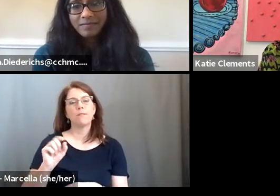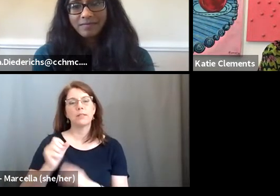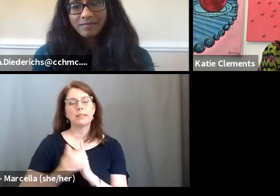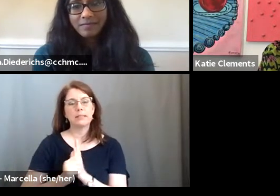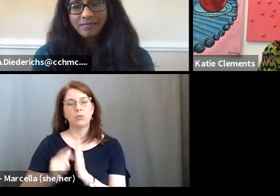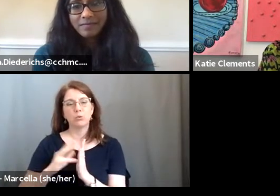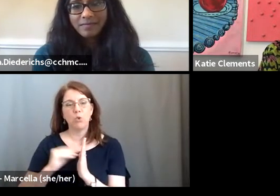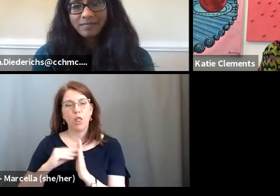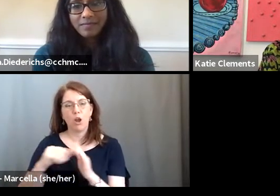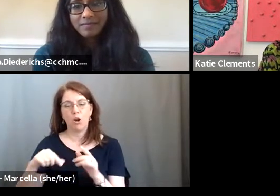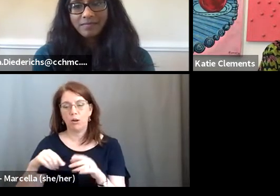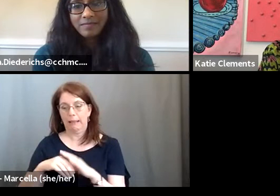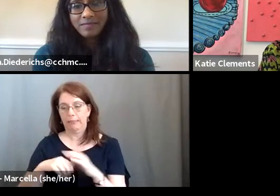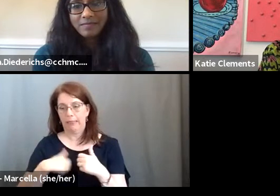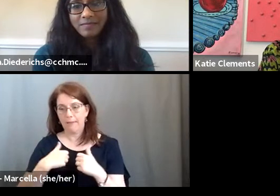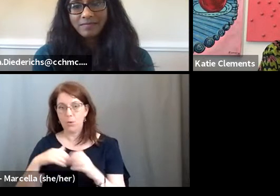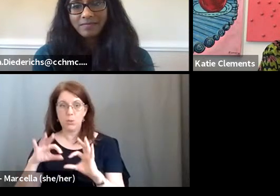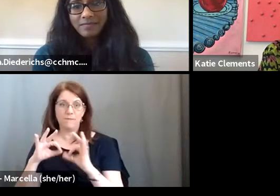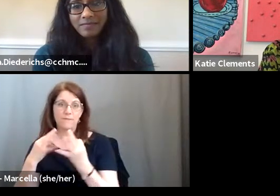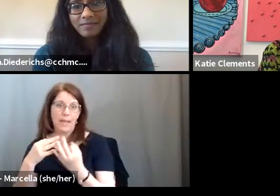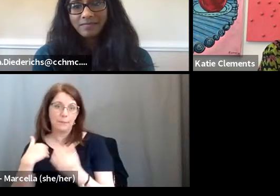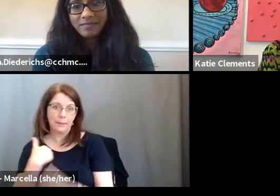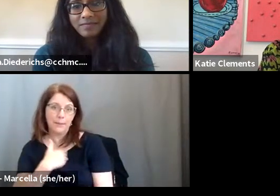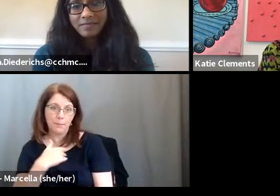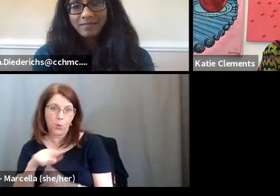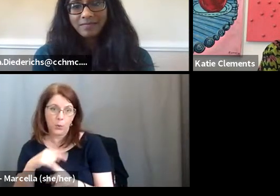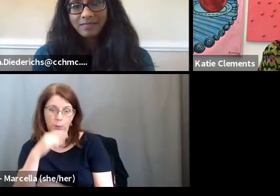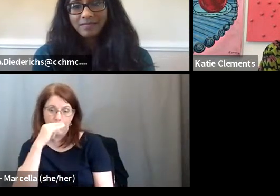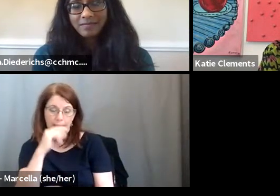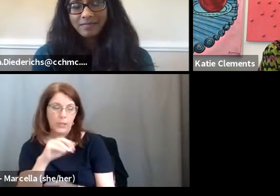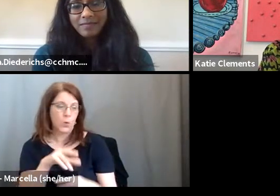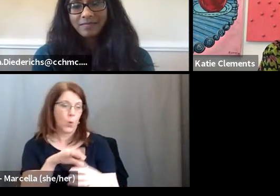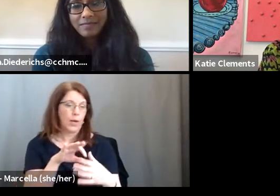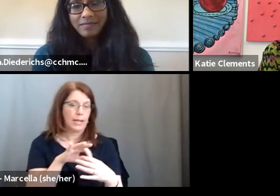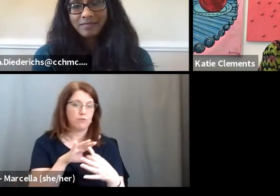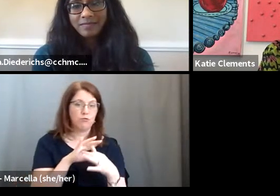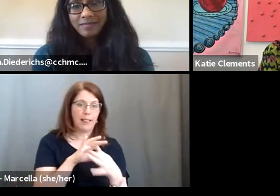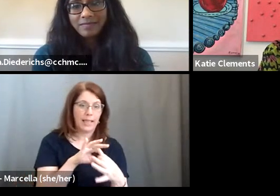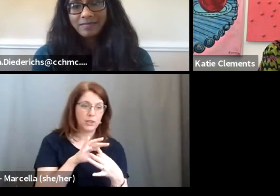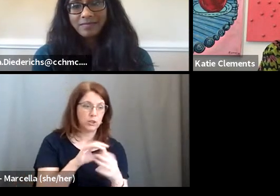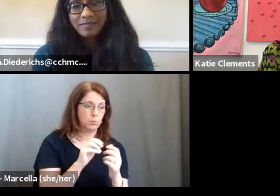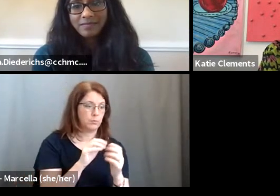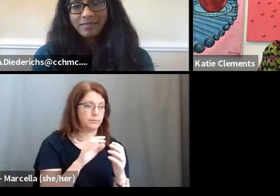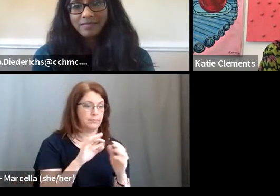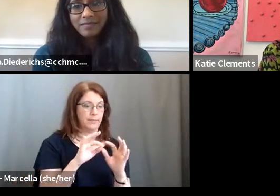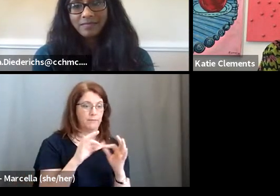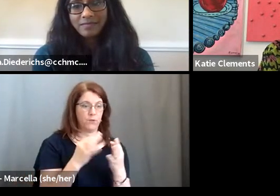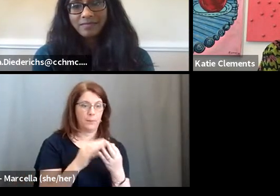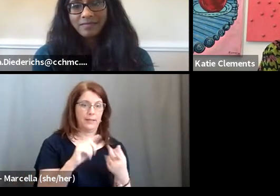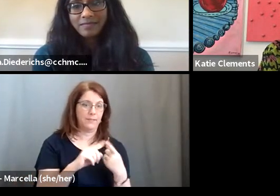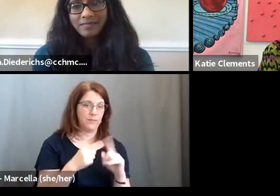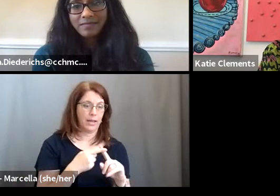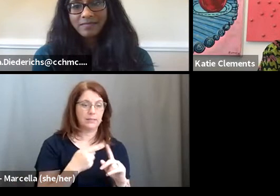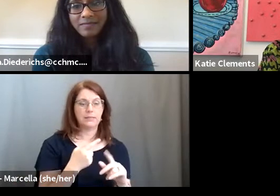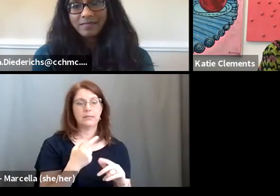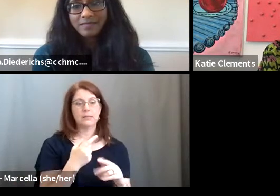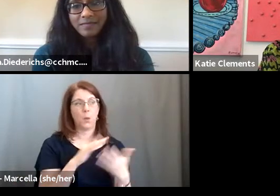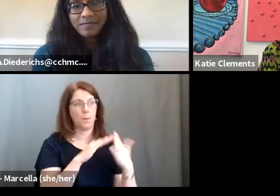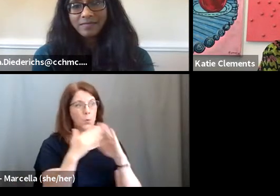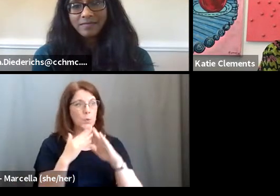as a family member, when you're a kid or, um, in relationships with your friends and family, your engagement with your community.